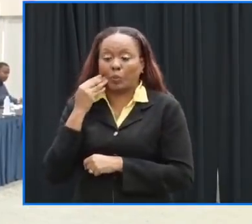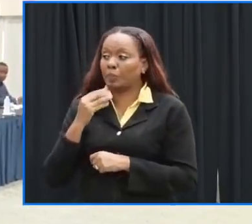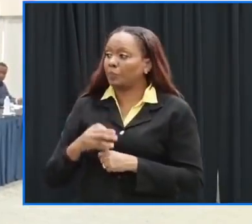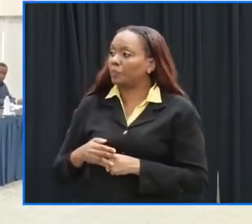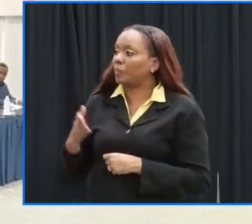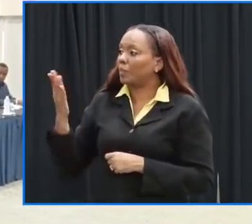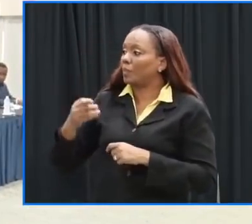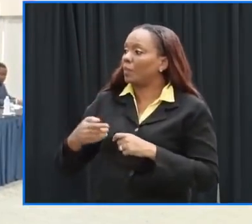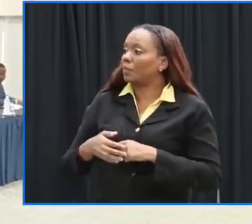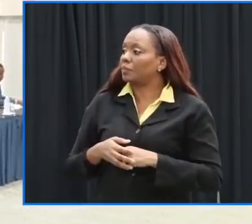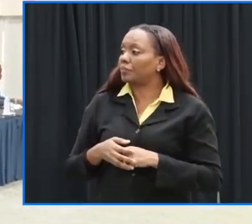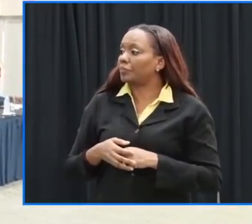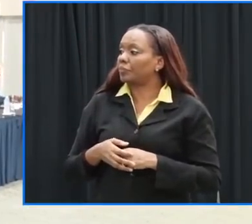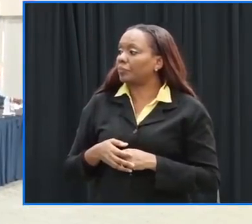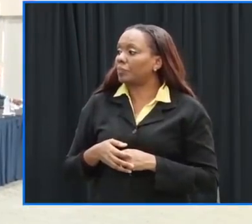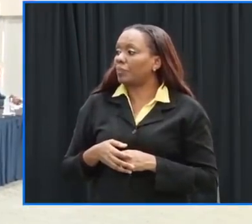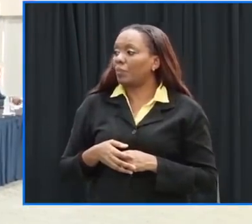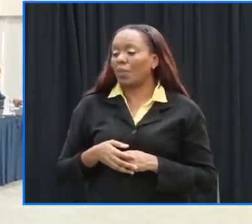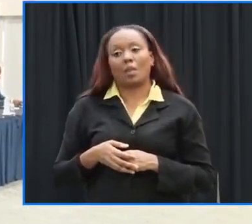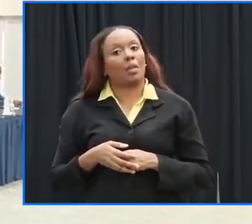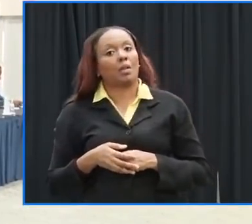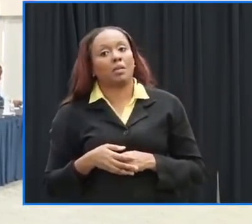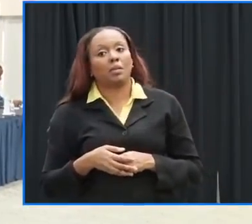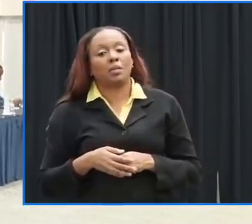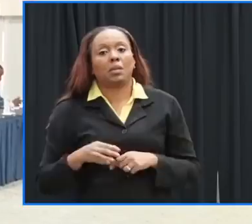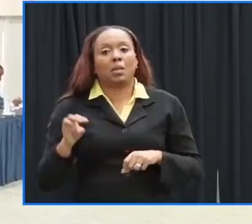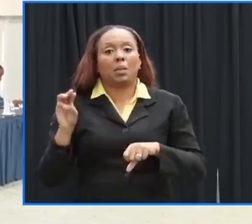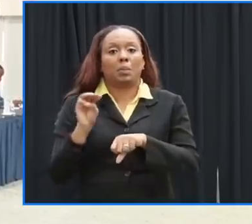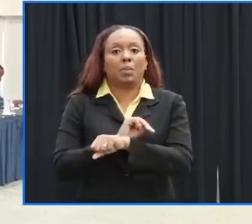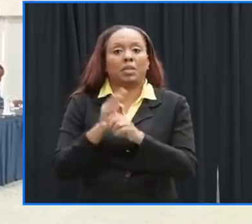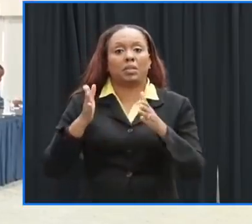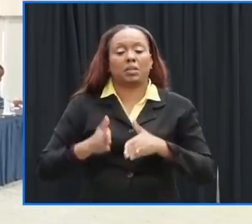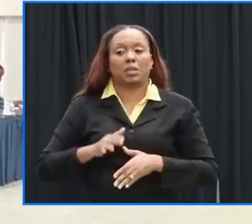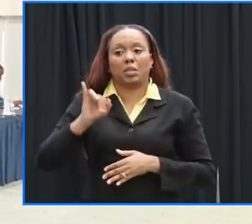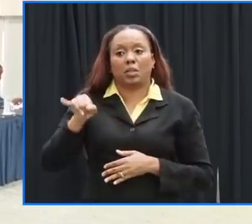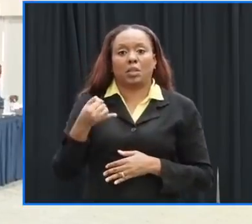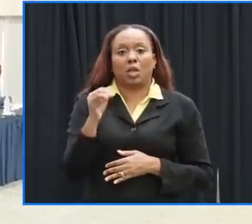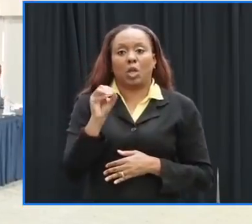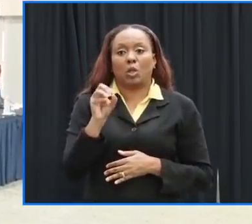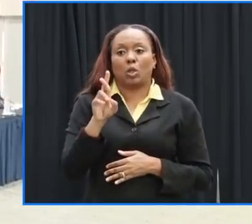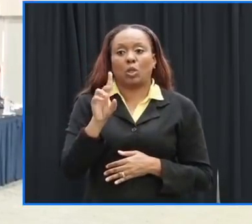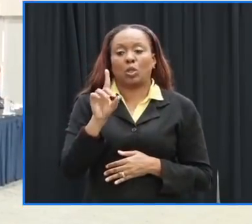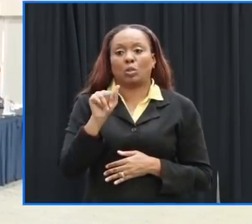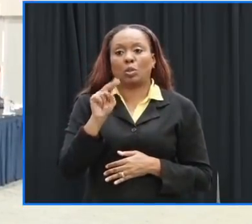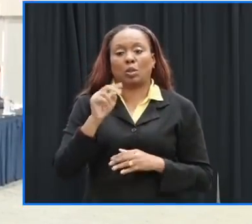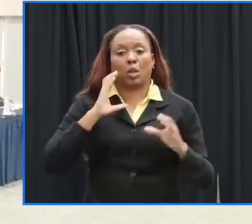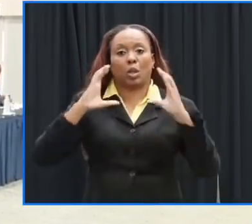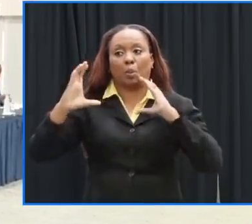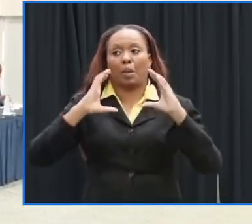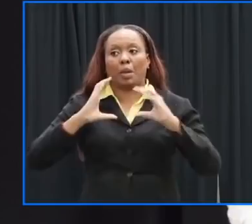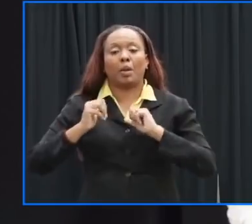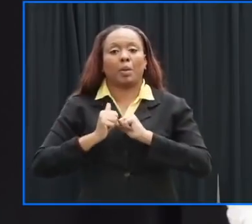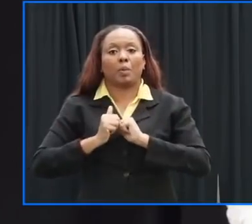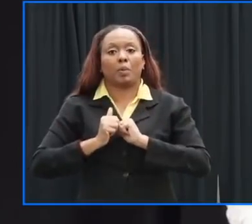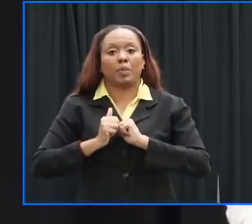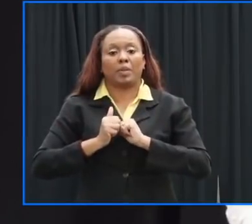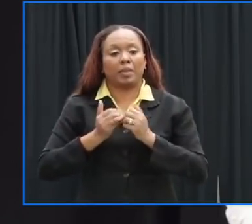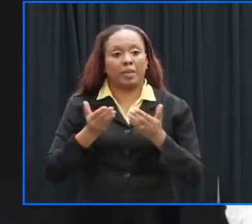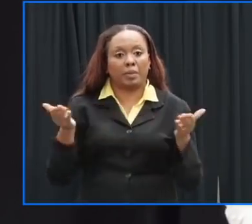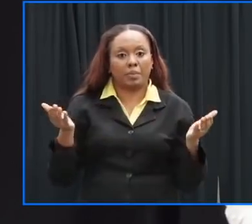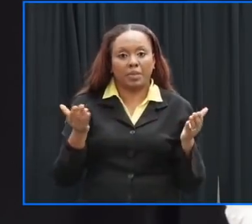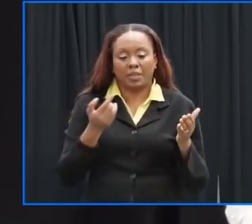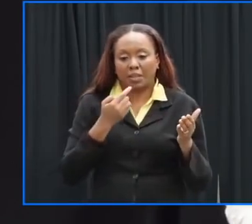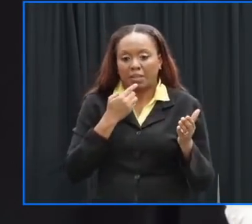i may minister jordan has already reached out to the gas station owners i believe in order to communicate to them that they would be